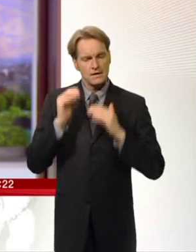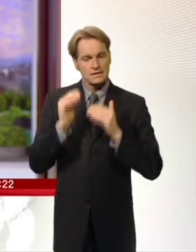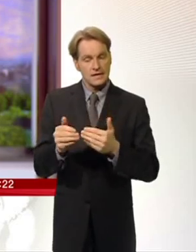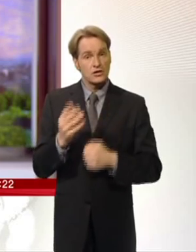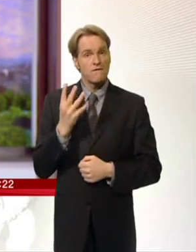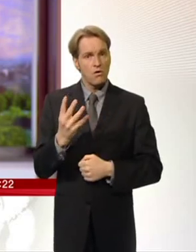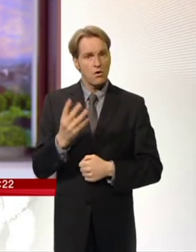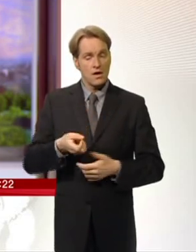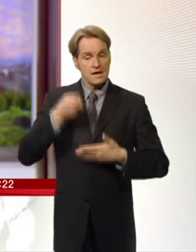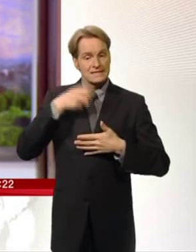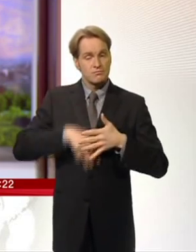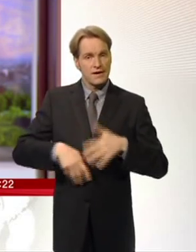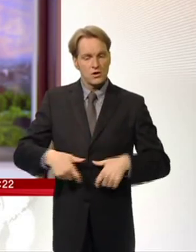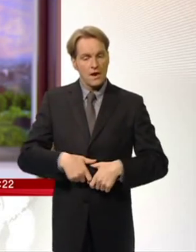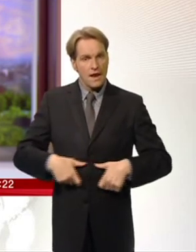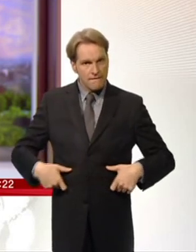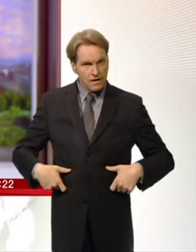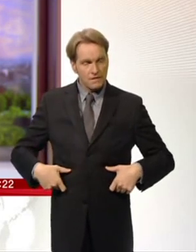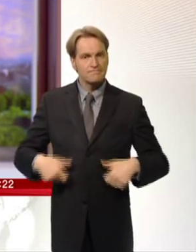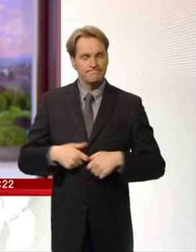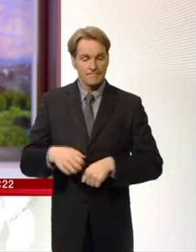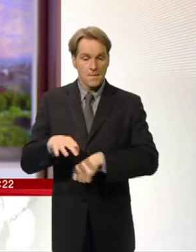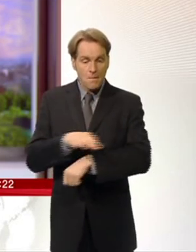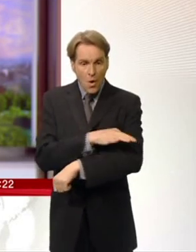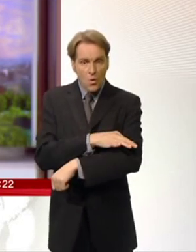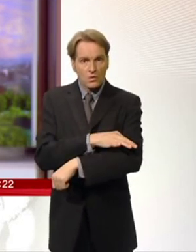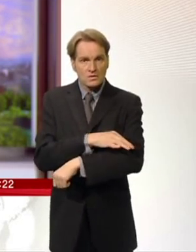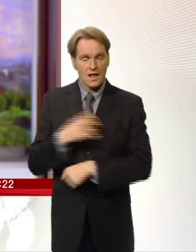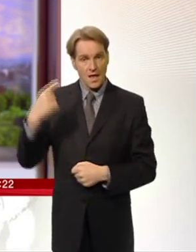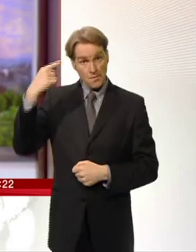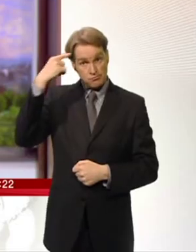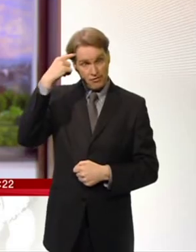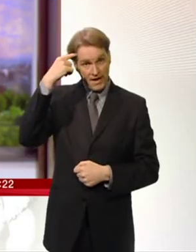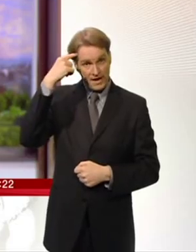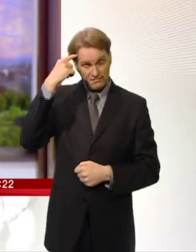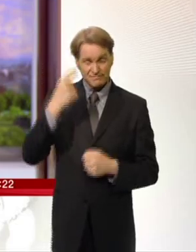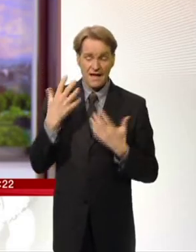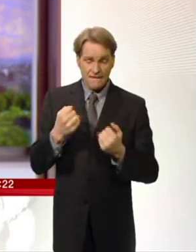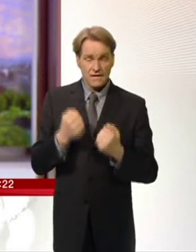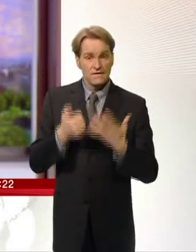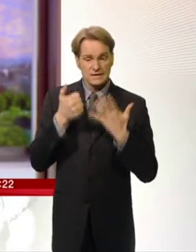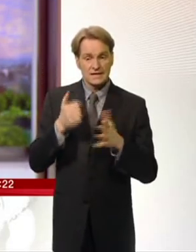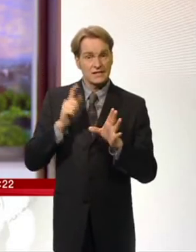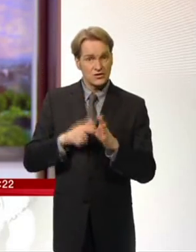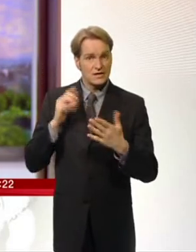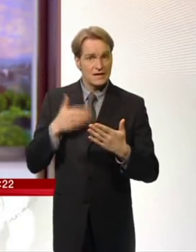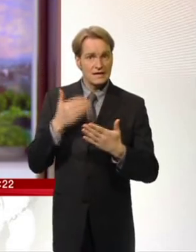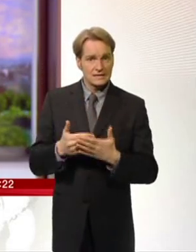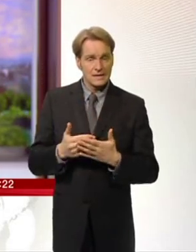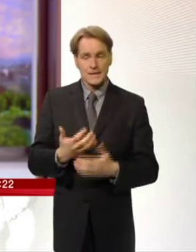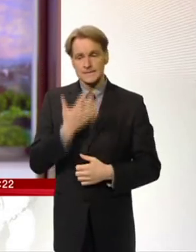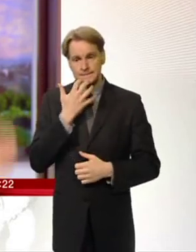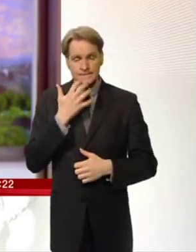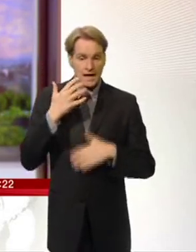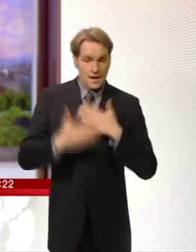spread to my liver and my bones and I had a brain lesion as well in 2012. So, I've had it for six years and I'm plodding along and,